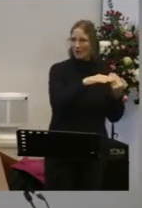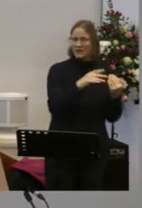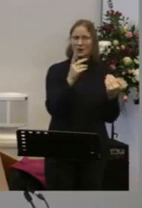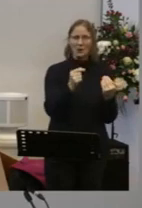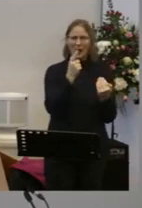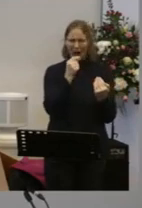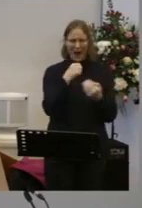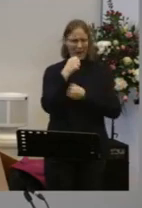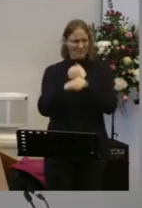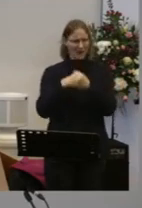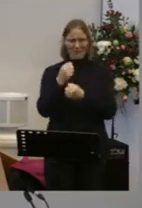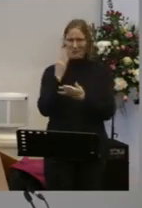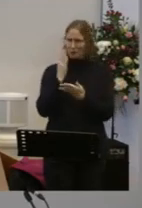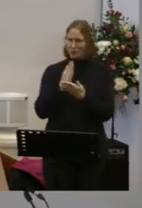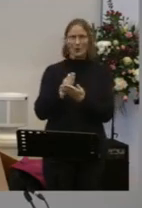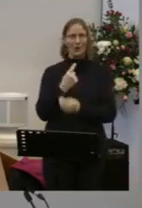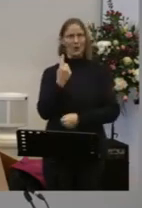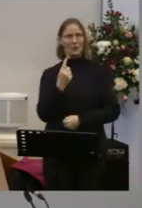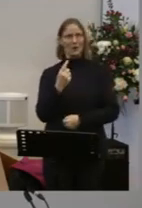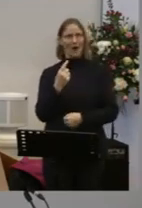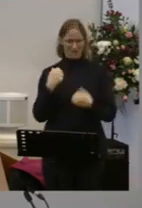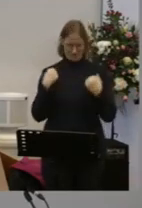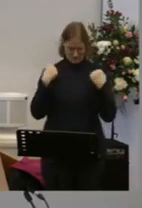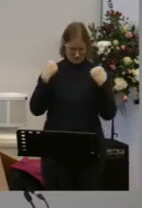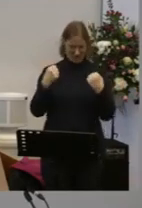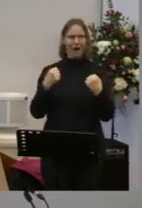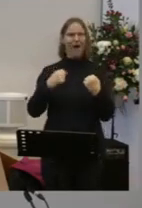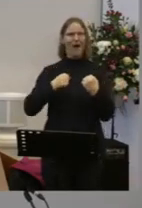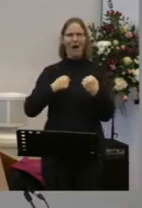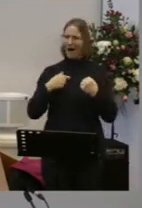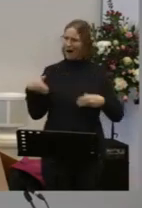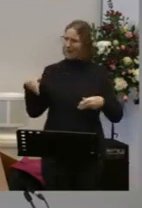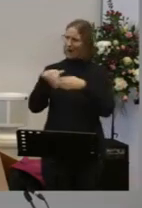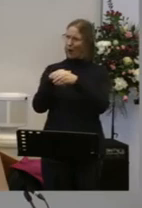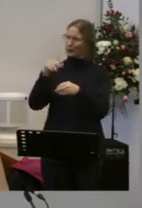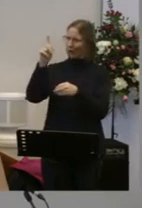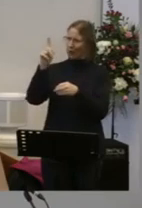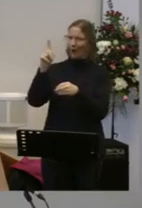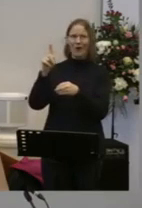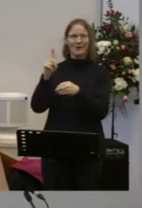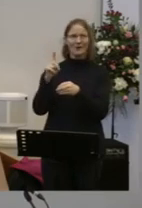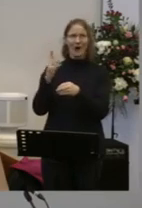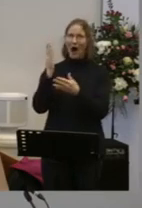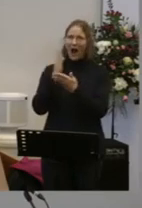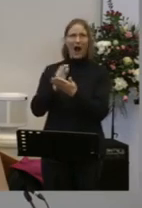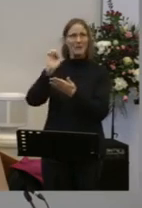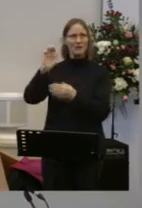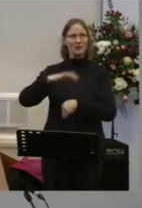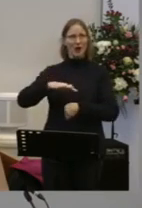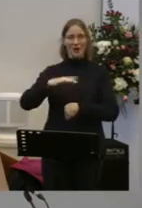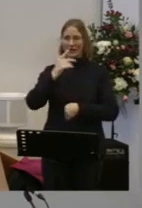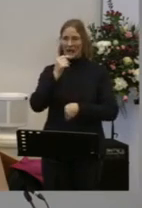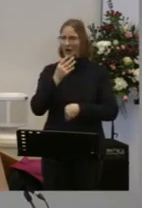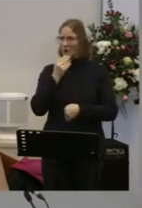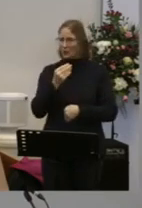The person God has made you to be As his child Using the gifts he has given you Loving the people around